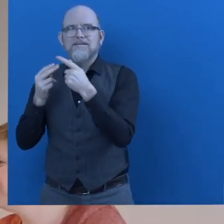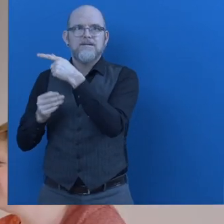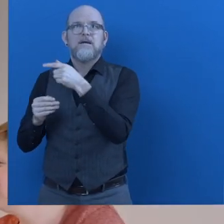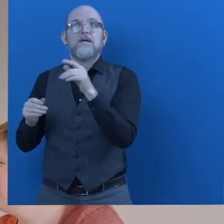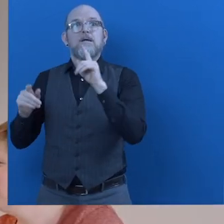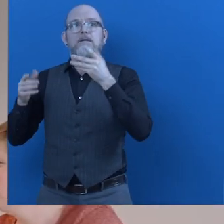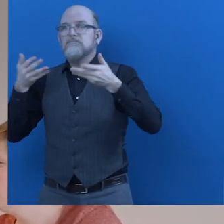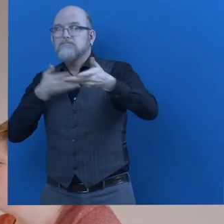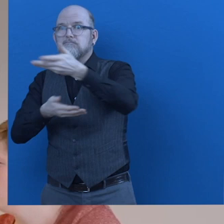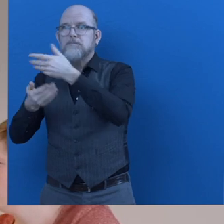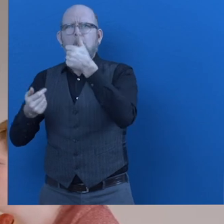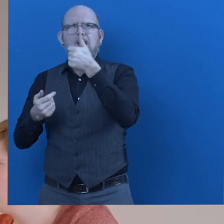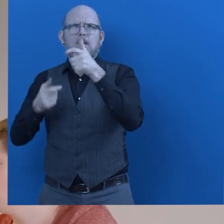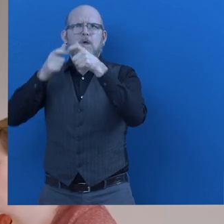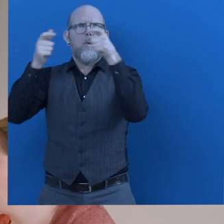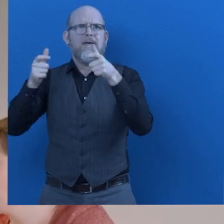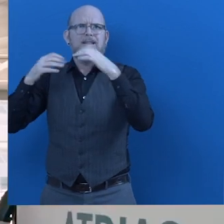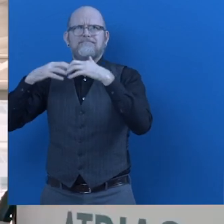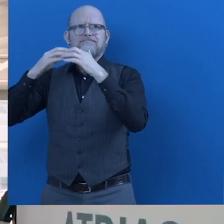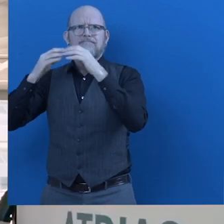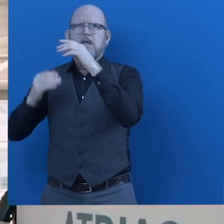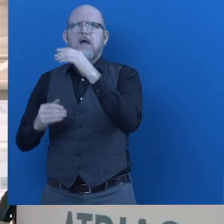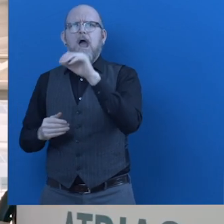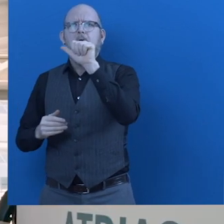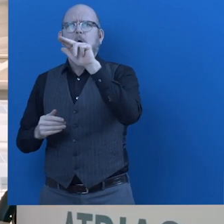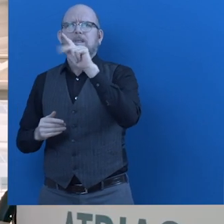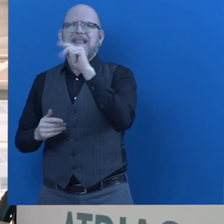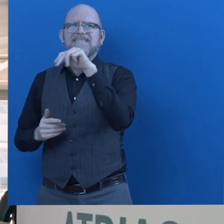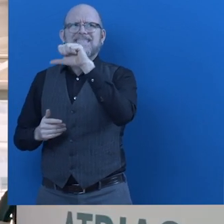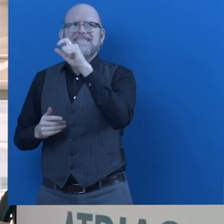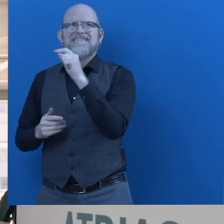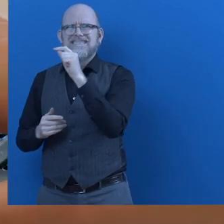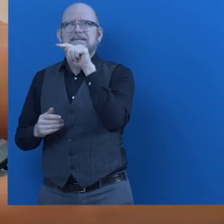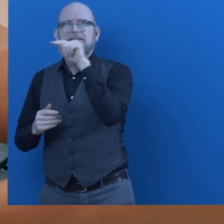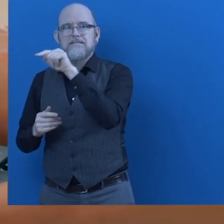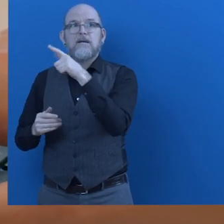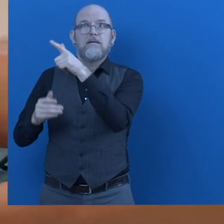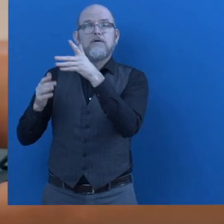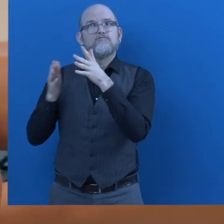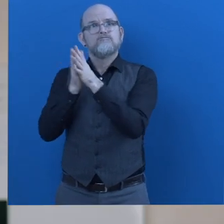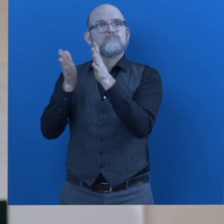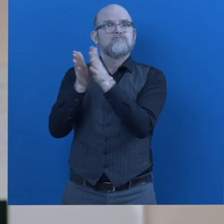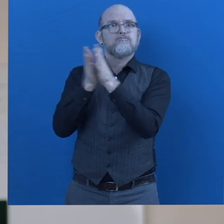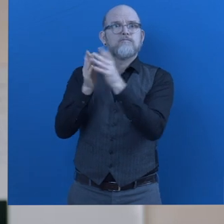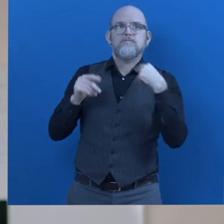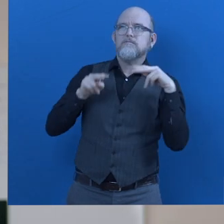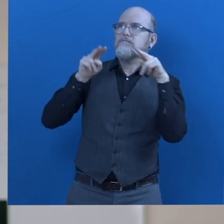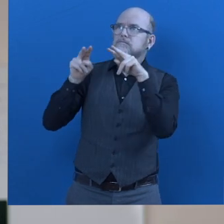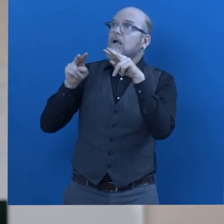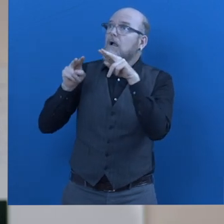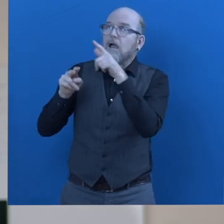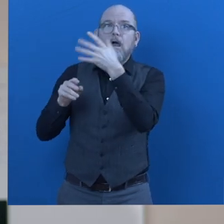entrepreneur presented during that conference, the company Autest, working with people on the spectrum.